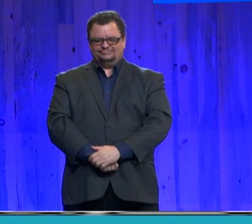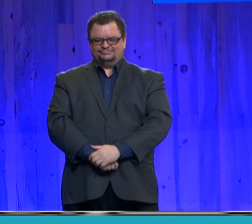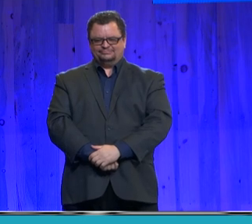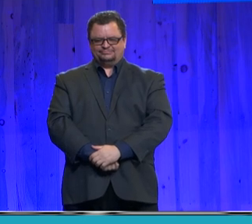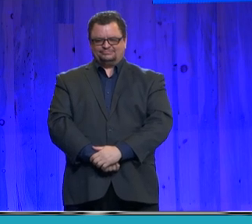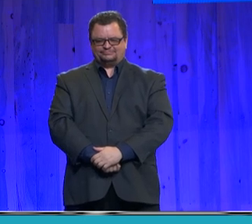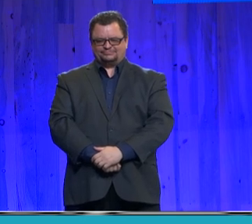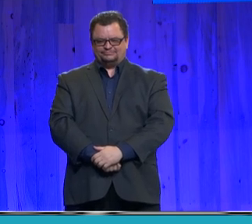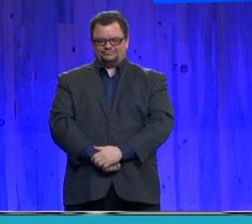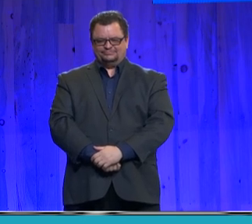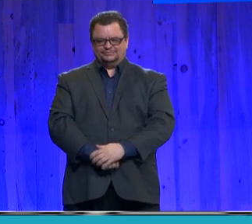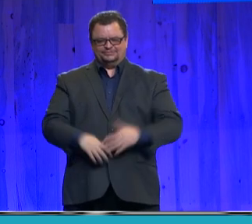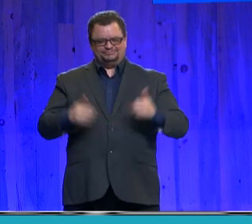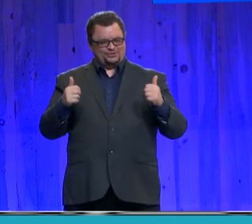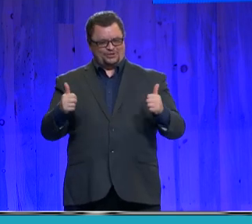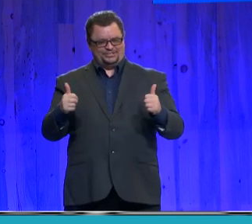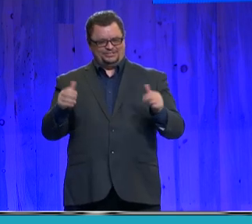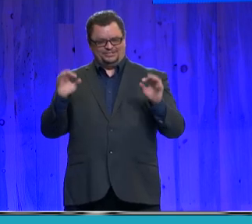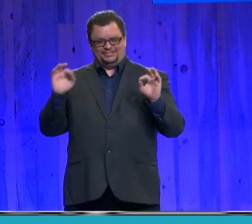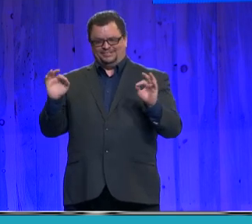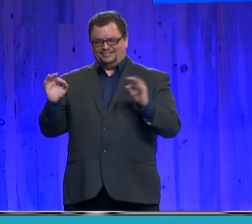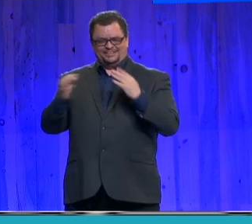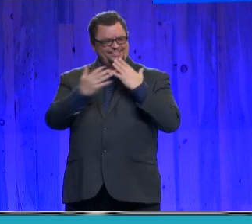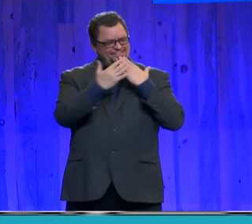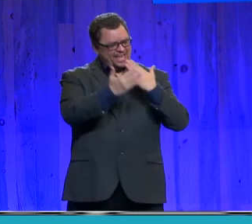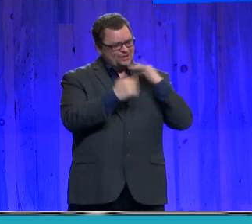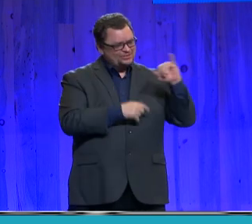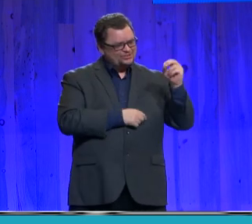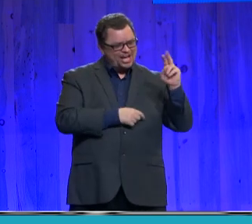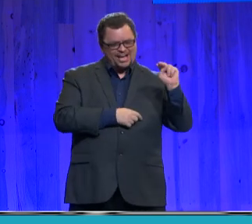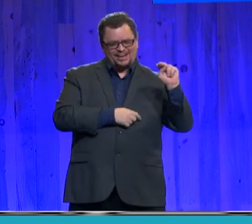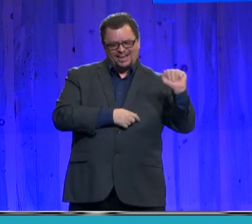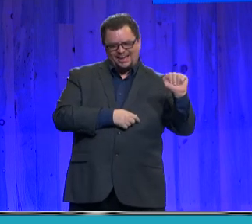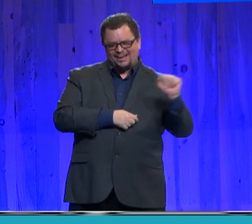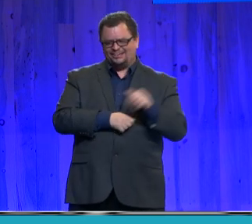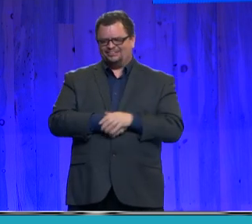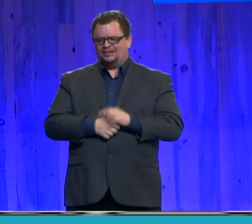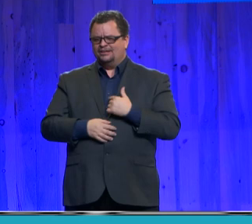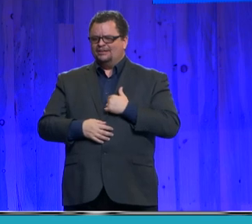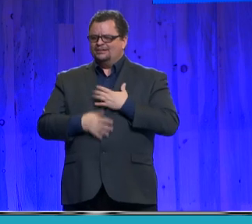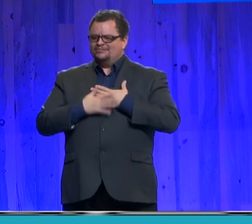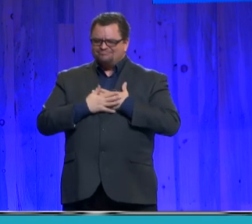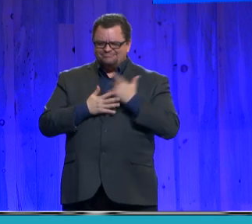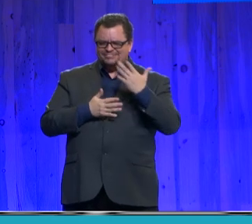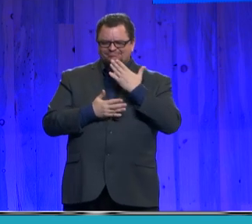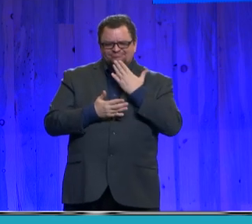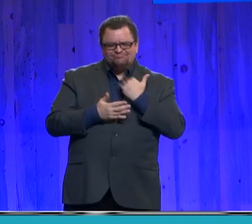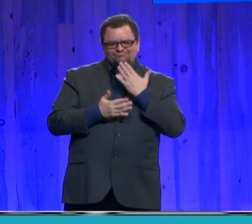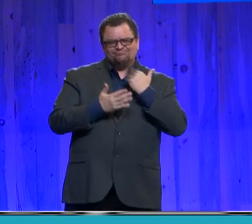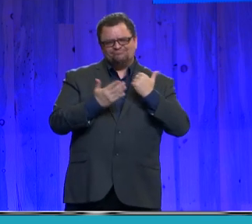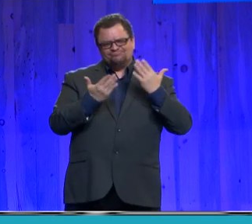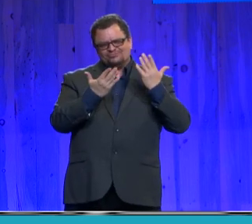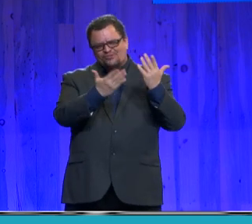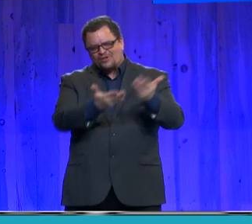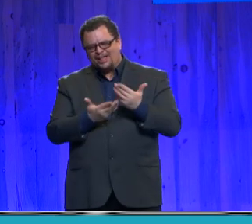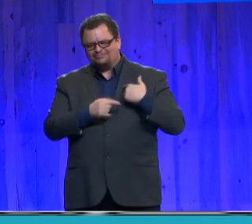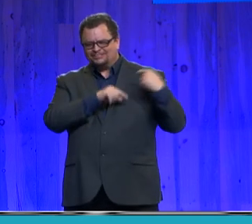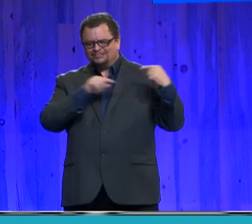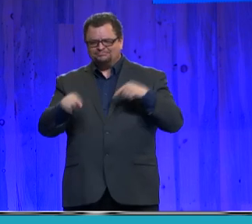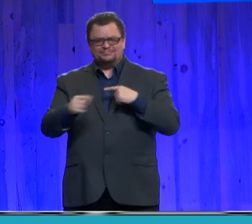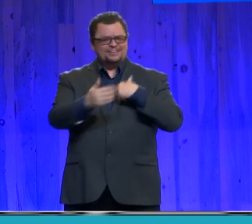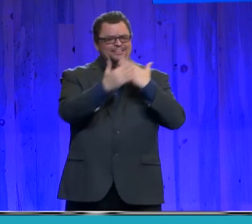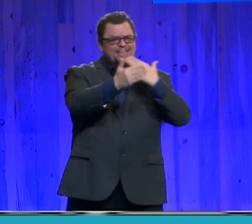All right. Thank you, Jonna, for the kind introduction, and thank you to all of you for being here today.